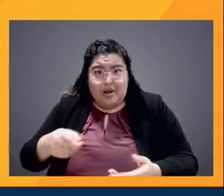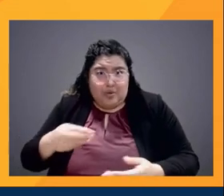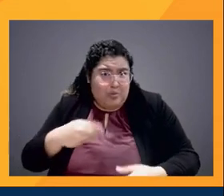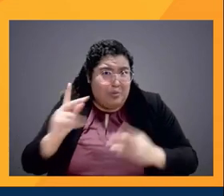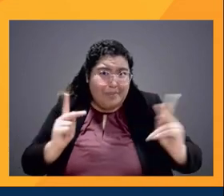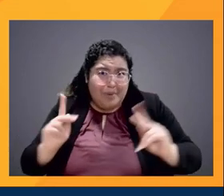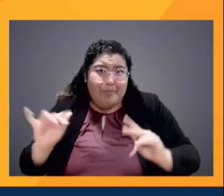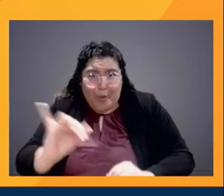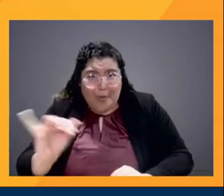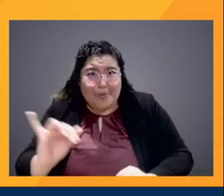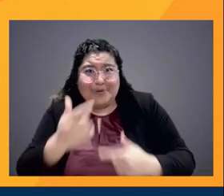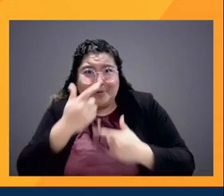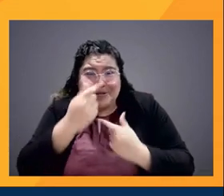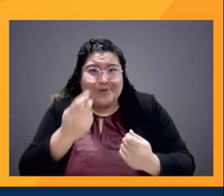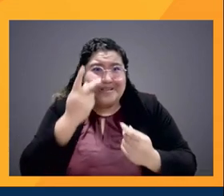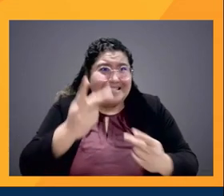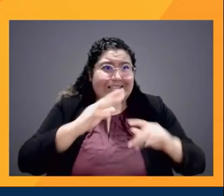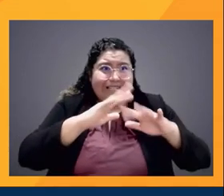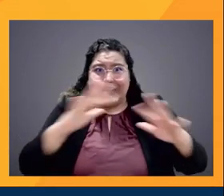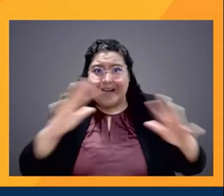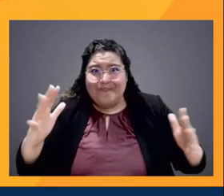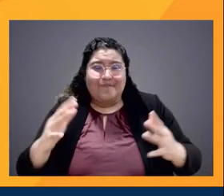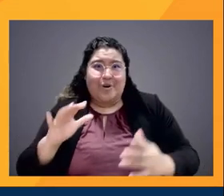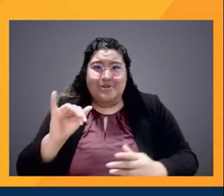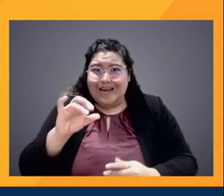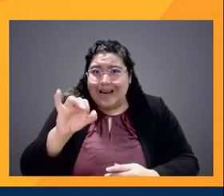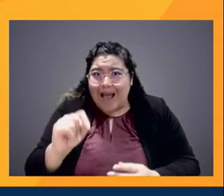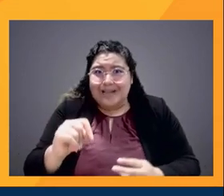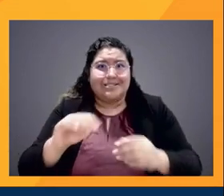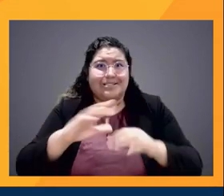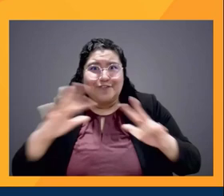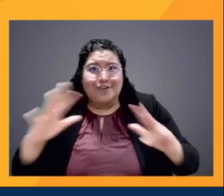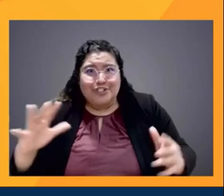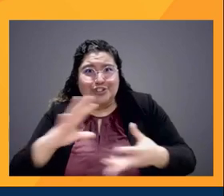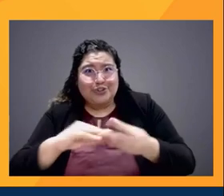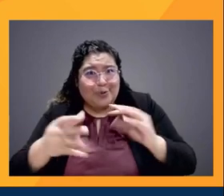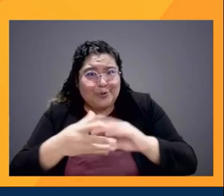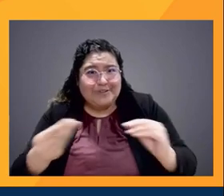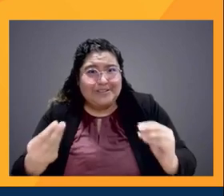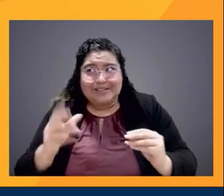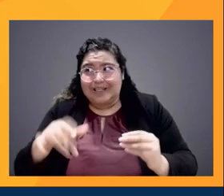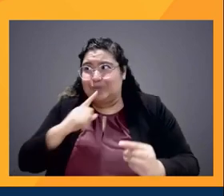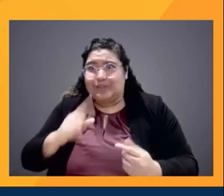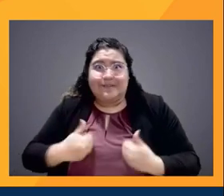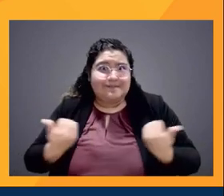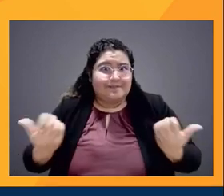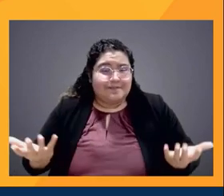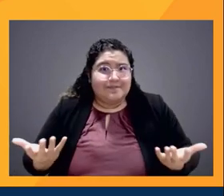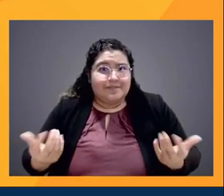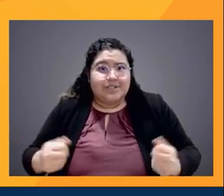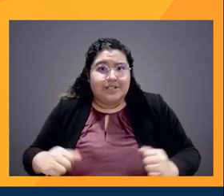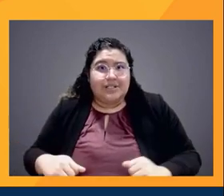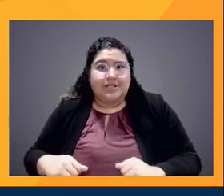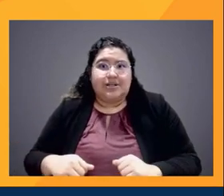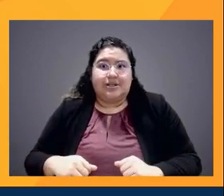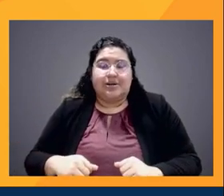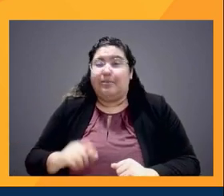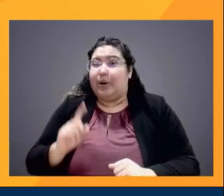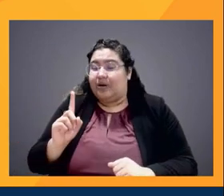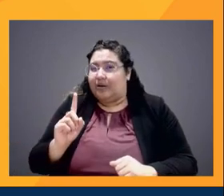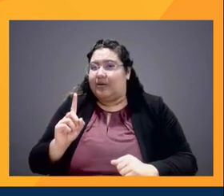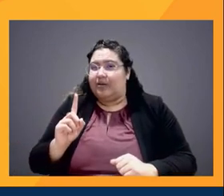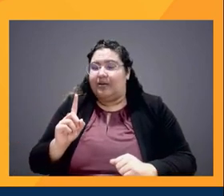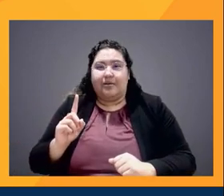seeing diverse cast, you know, and diverse stories, right? So, and the one main thing is that, like I